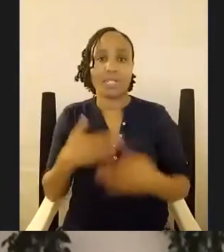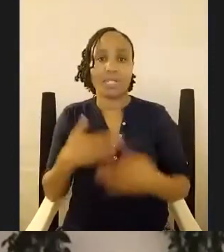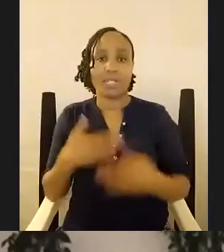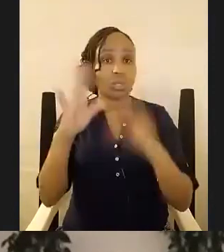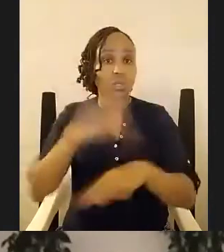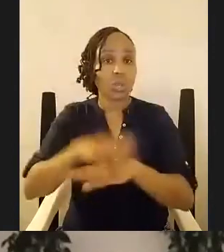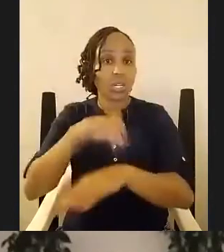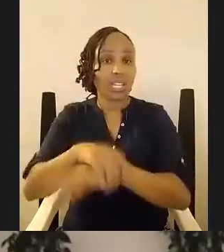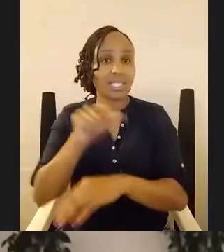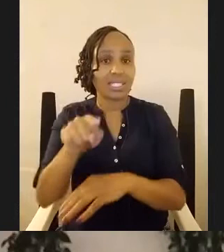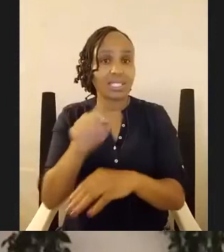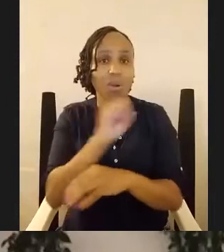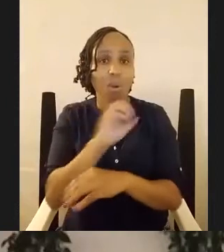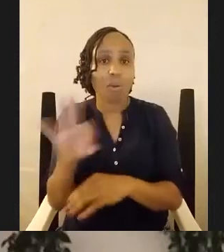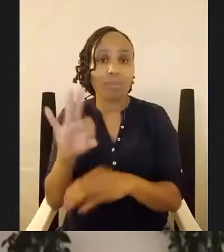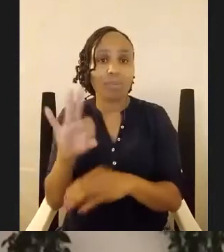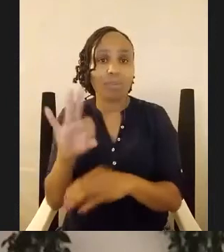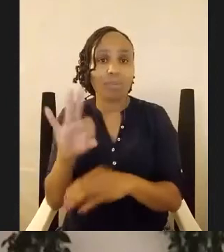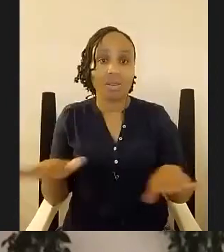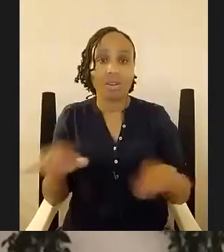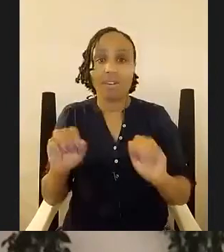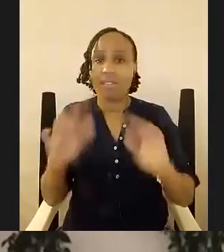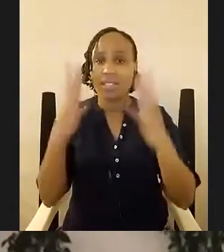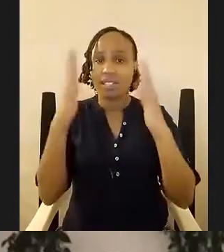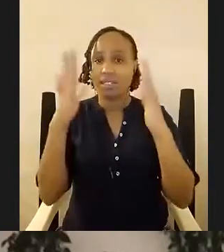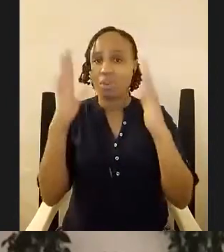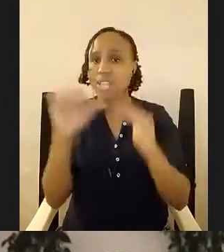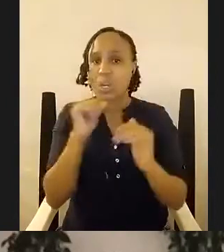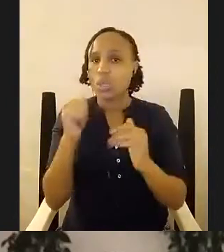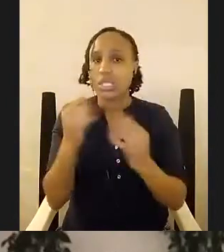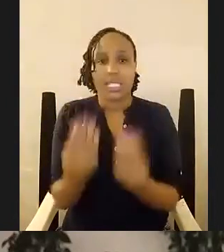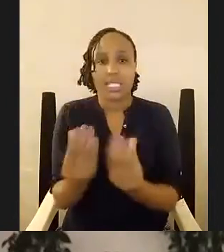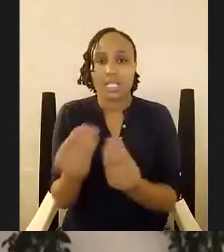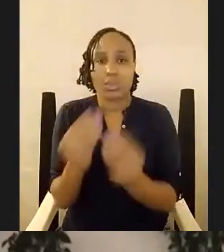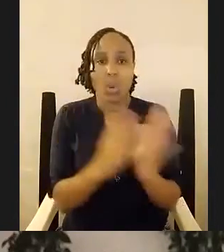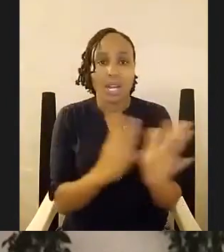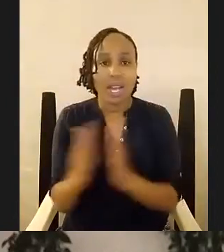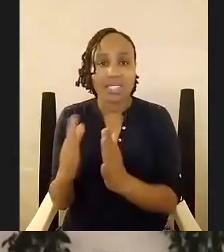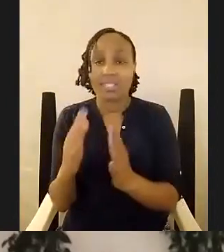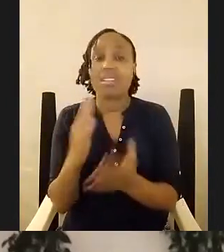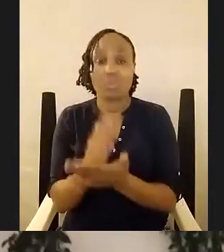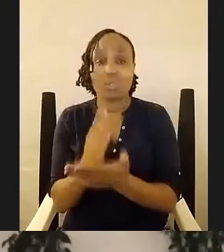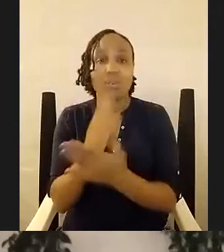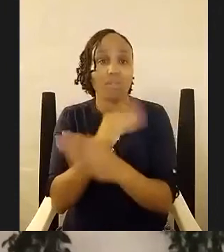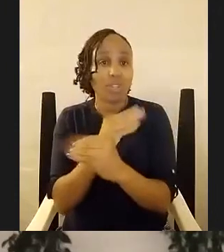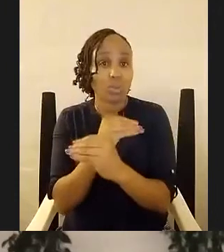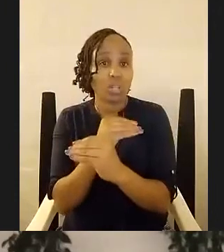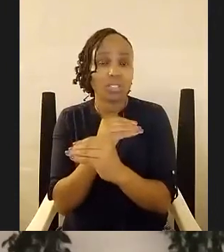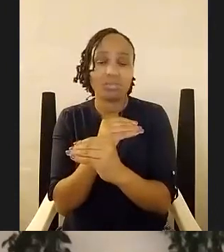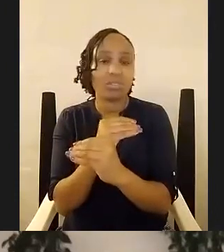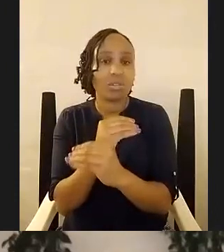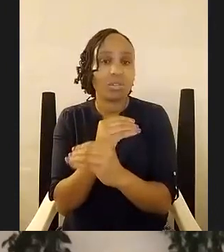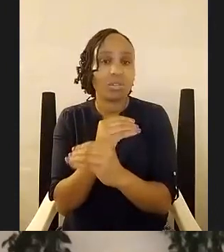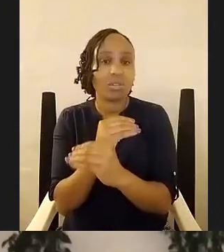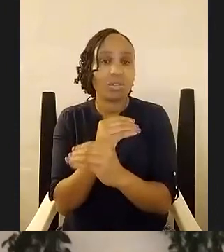off the ground literary festivals are not easy to organize whether real or virtual and so well done on you know all of the